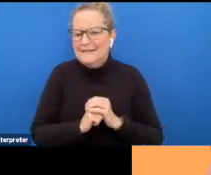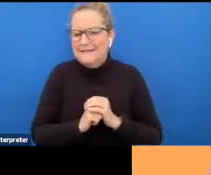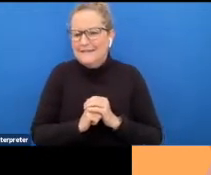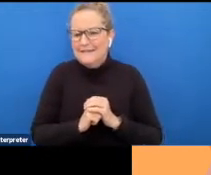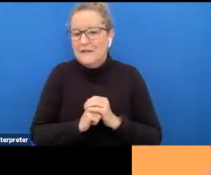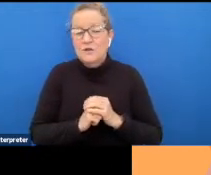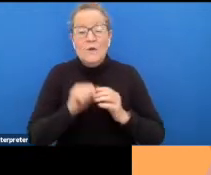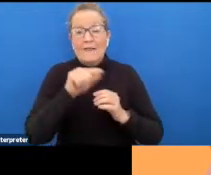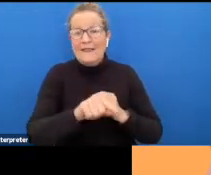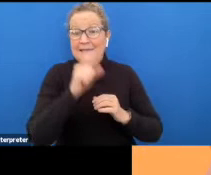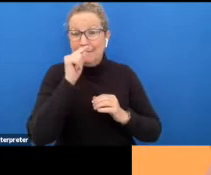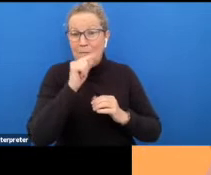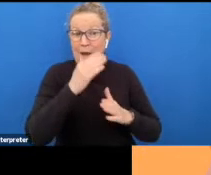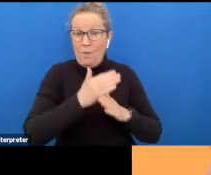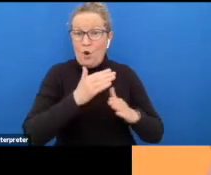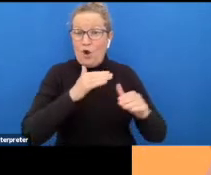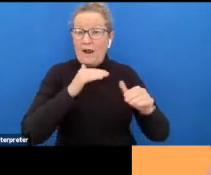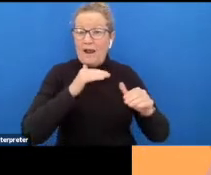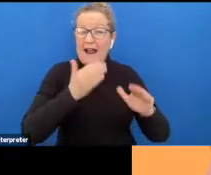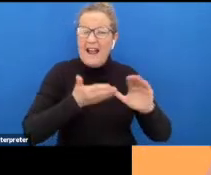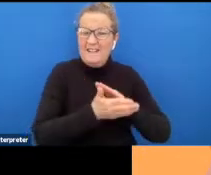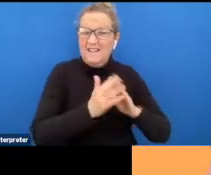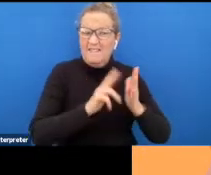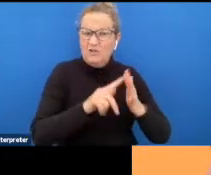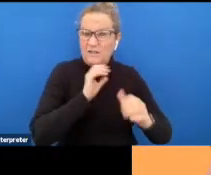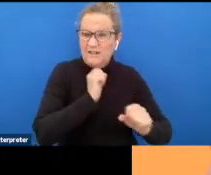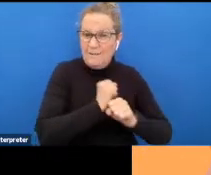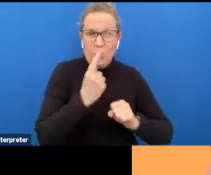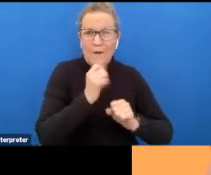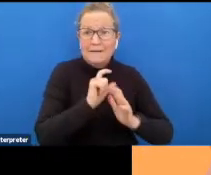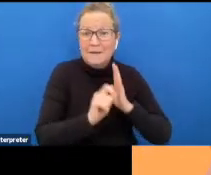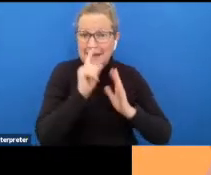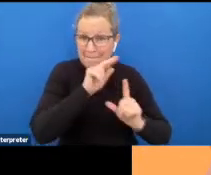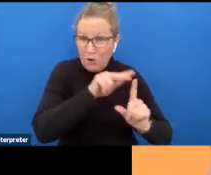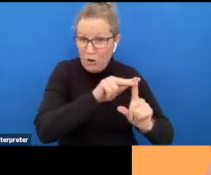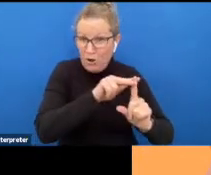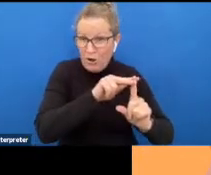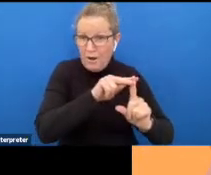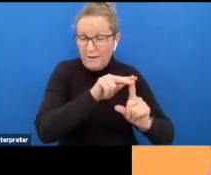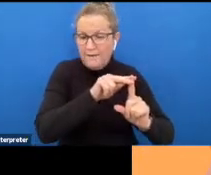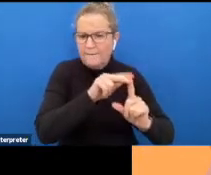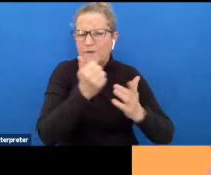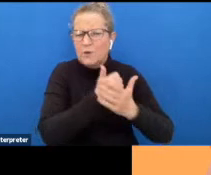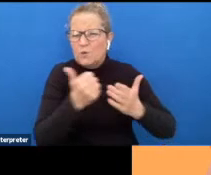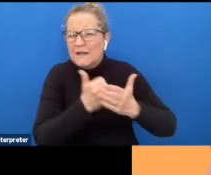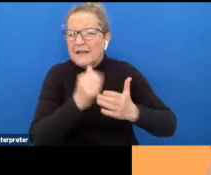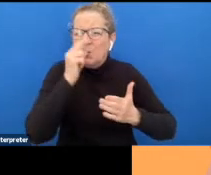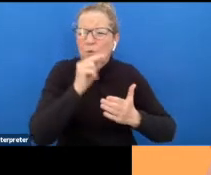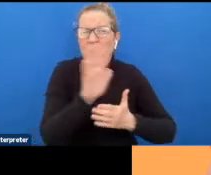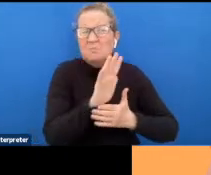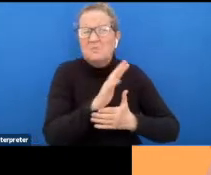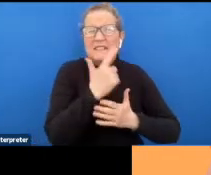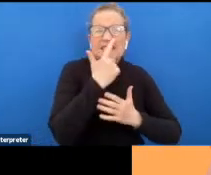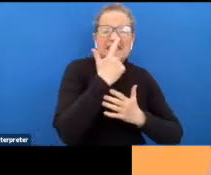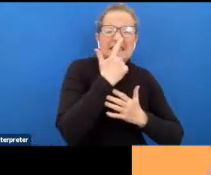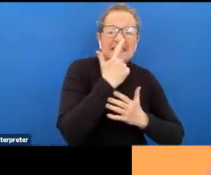eligible to work in the victorian public sector so anyone with a disability can apply it's generally youth around the ages from 17